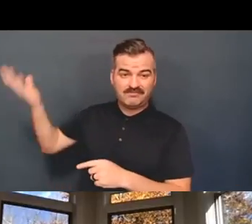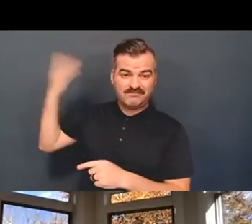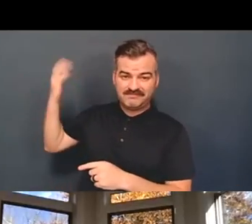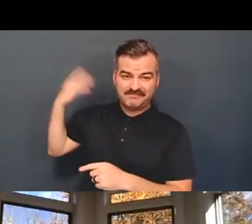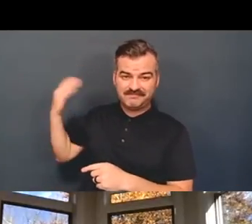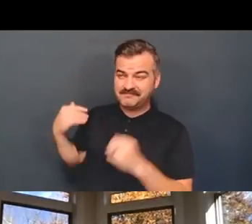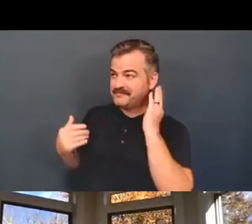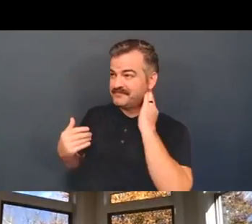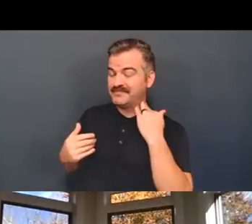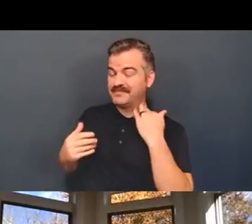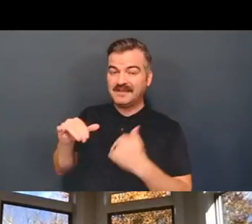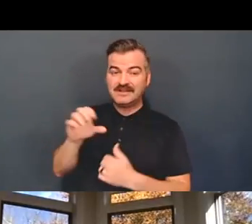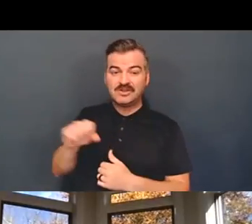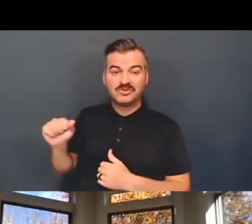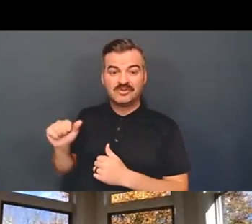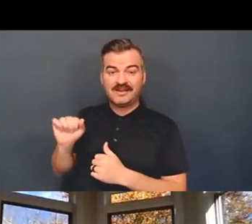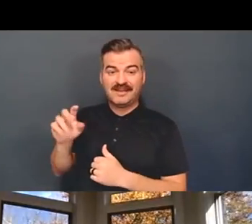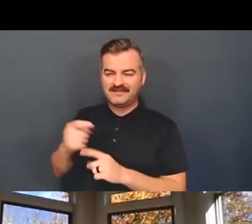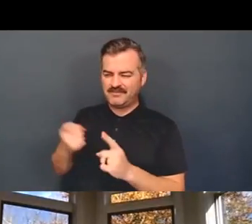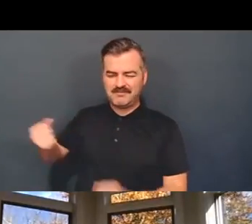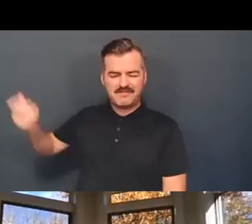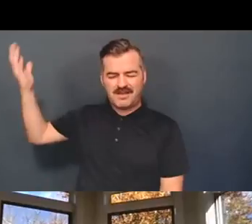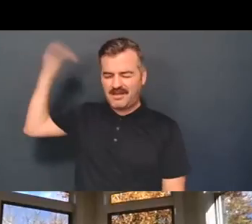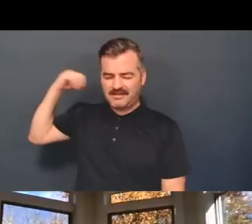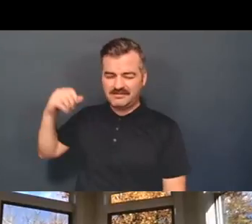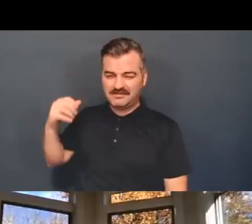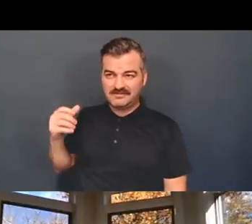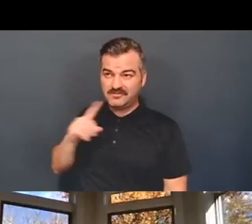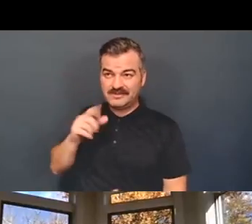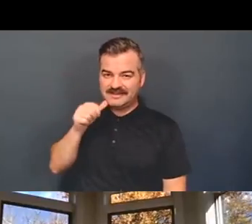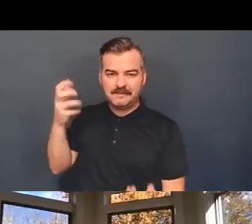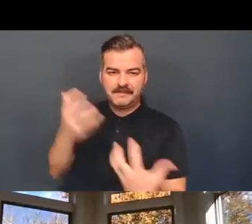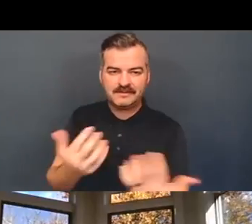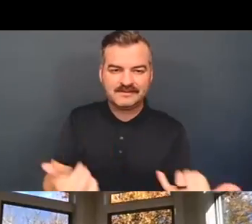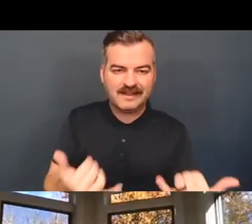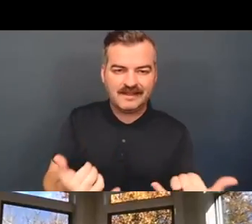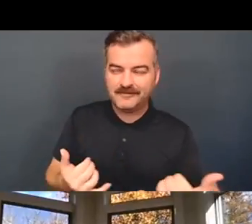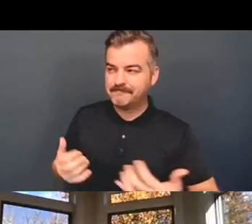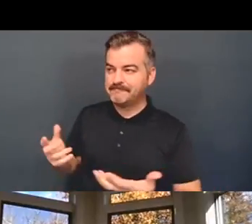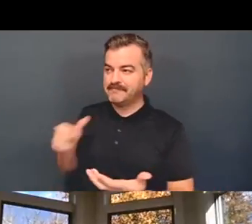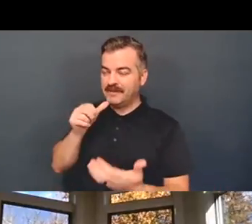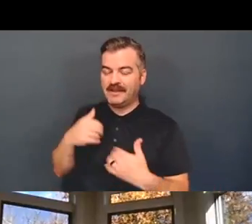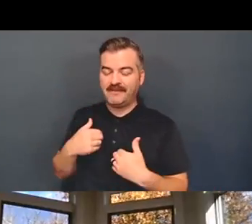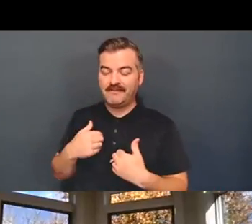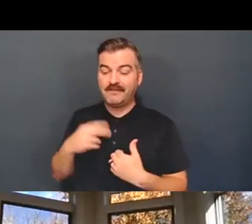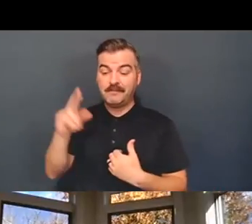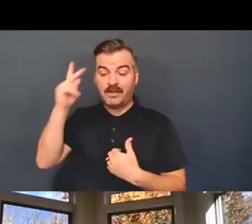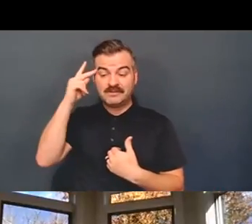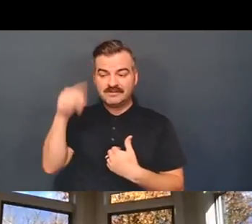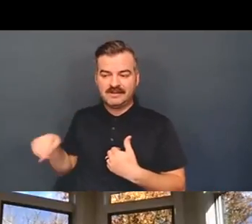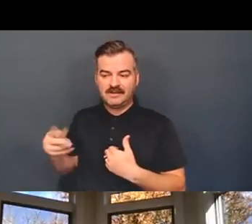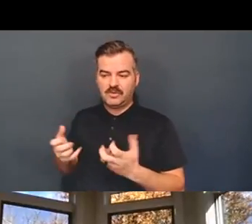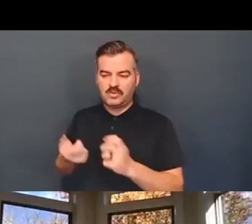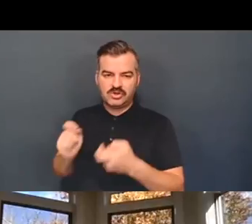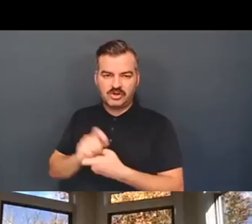amendments to the Social Security Act from decades ago, that there has just not been the political will to shift. And